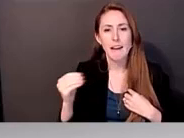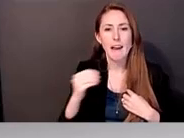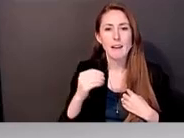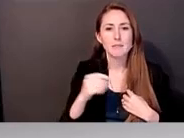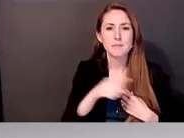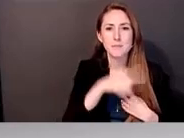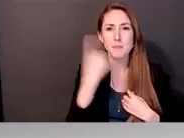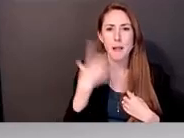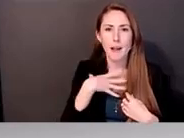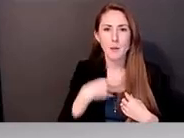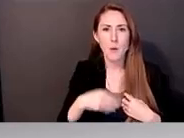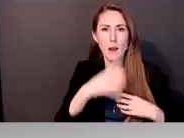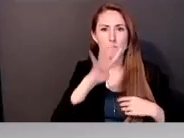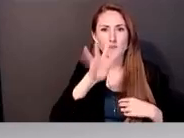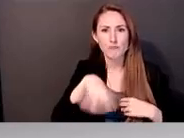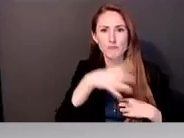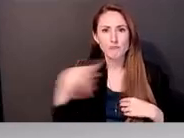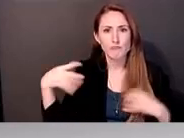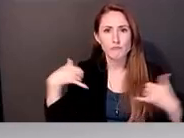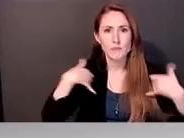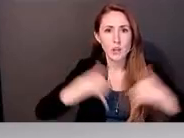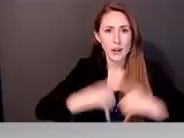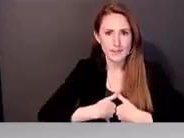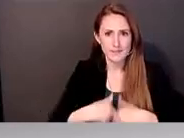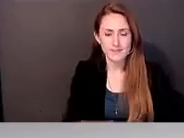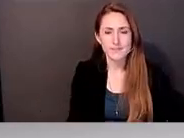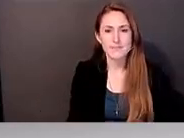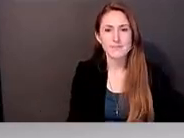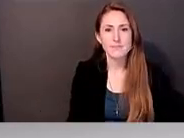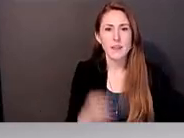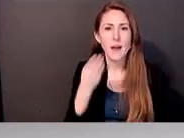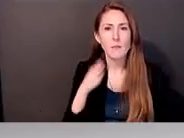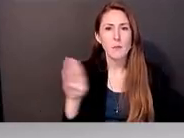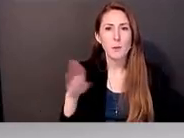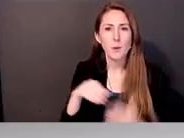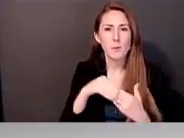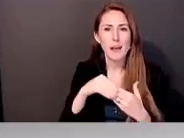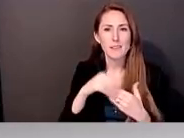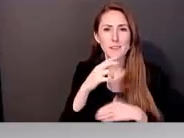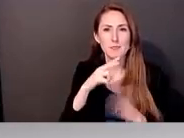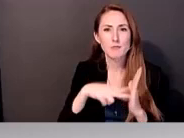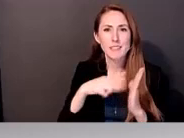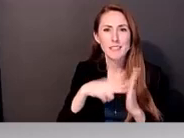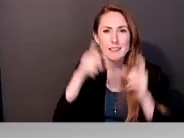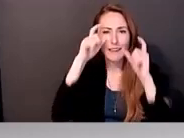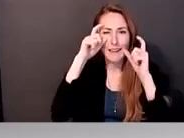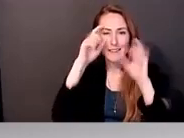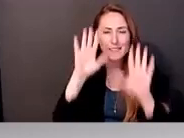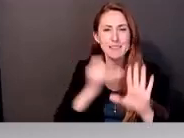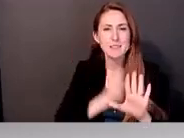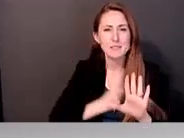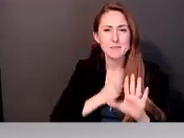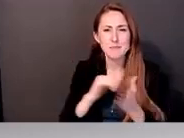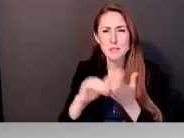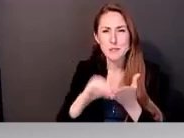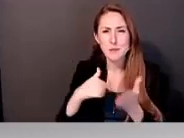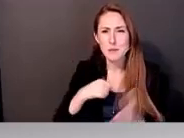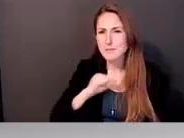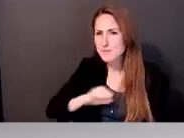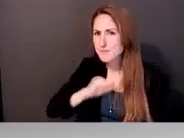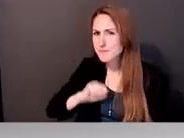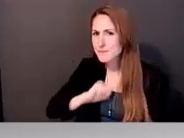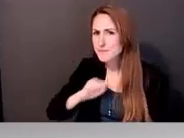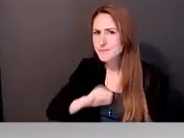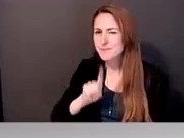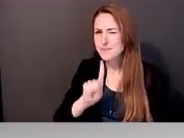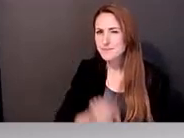And I wear blue plastic reading glasses. Sorry about my... Hang on one second. Let's just